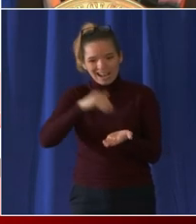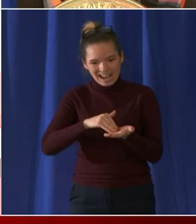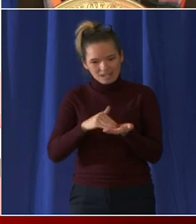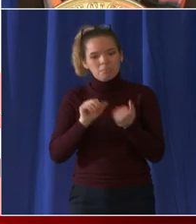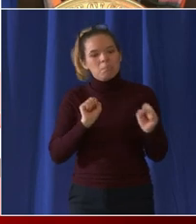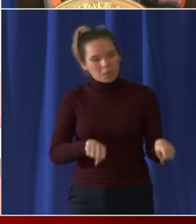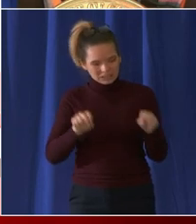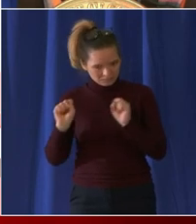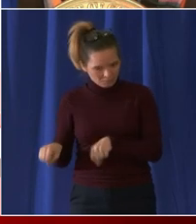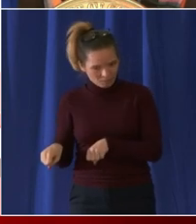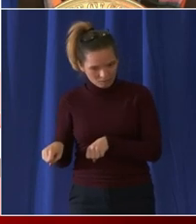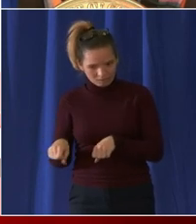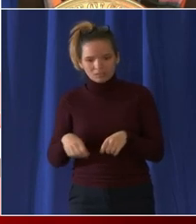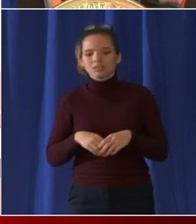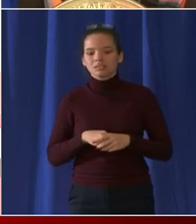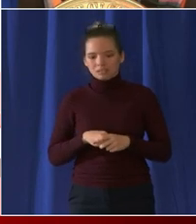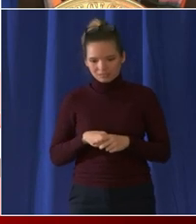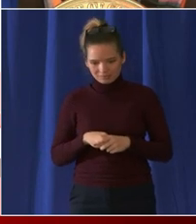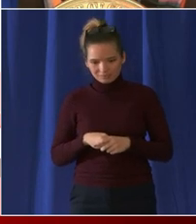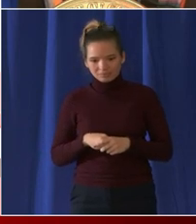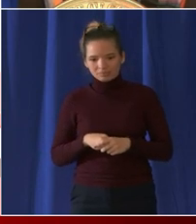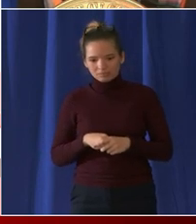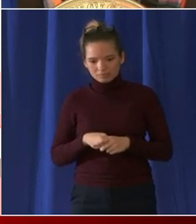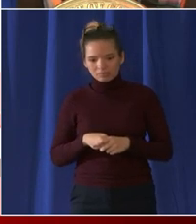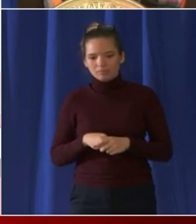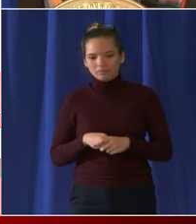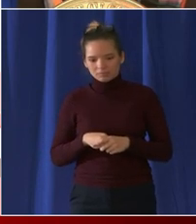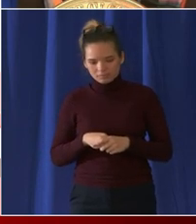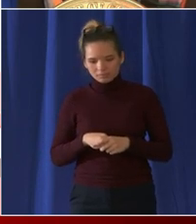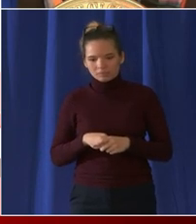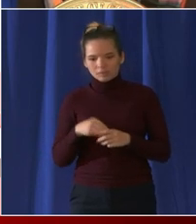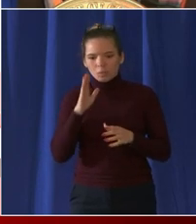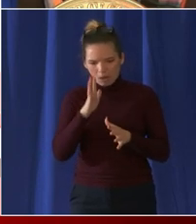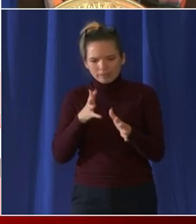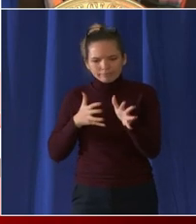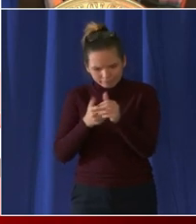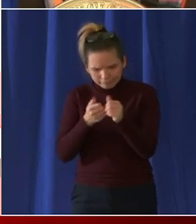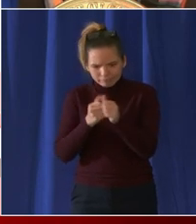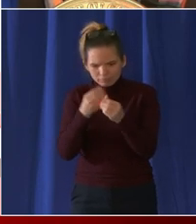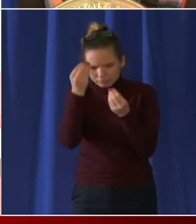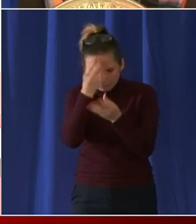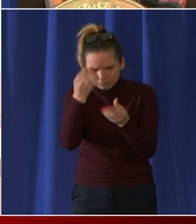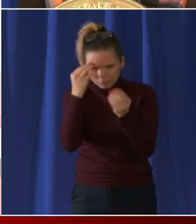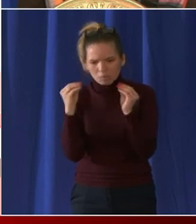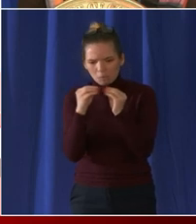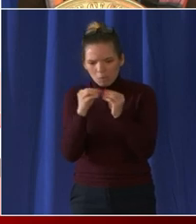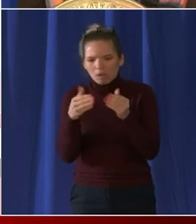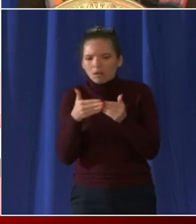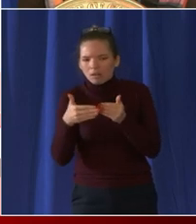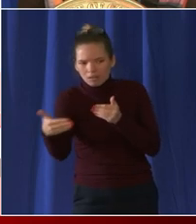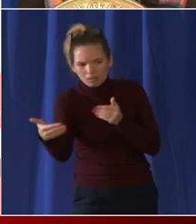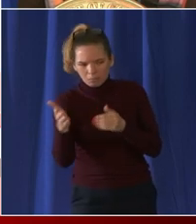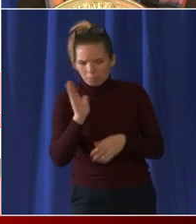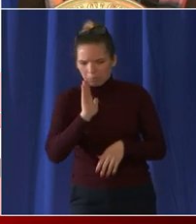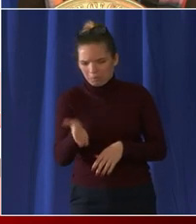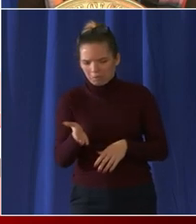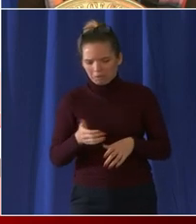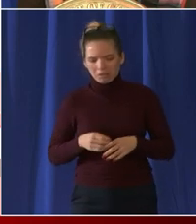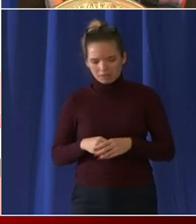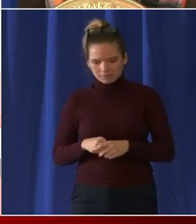be specific and we will provide updates about our response to that as that forecast